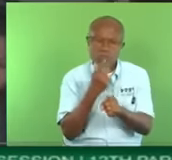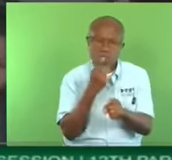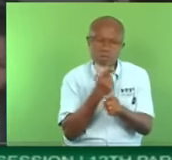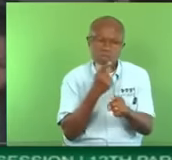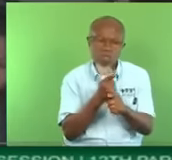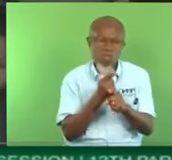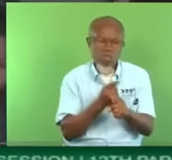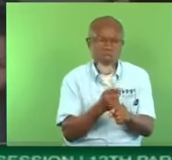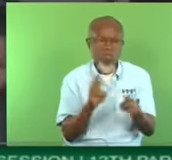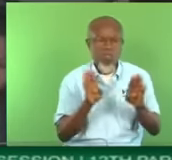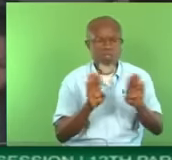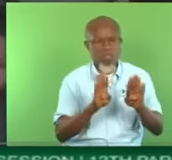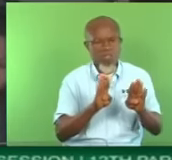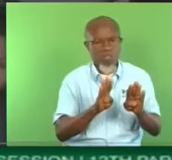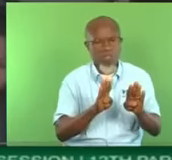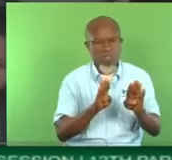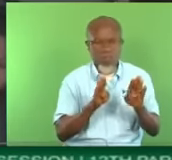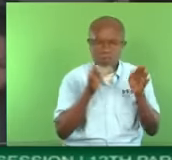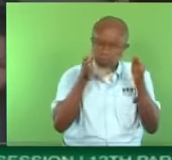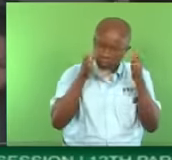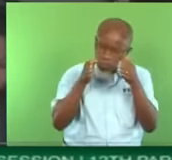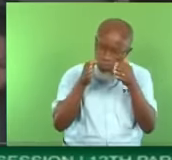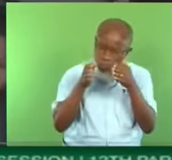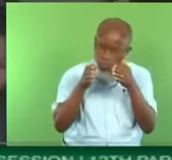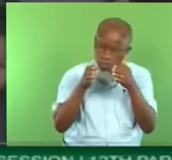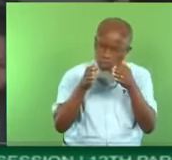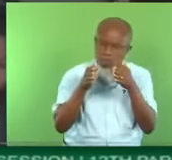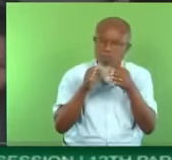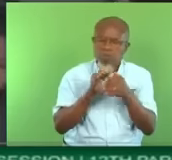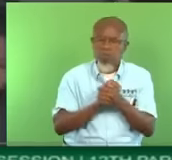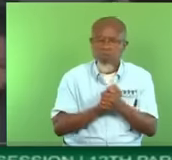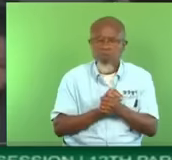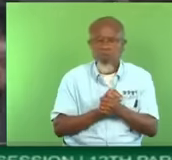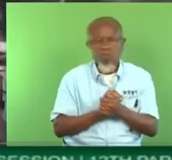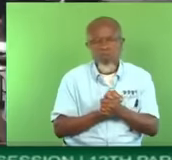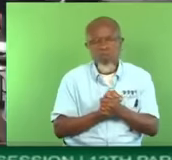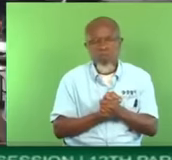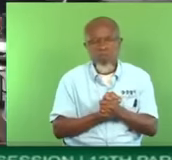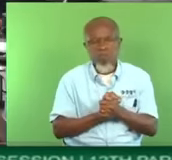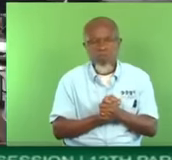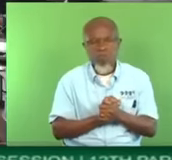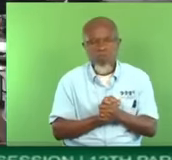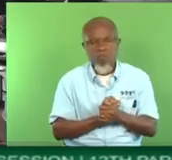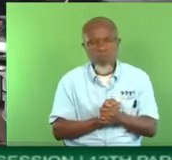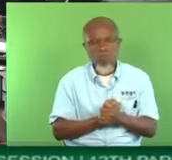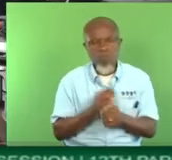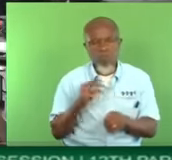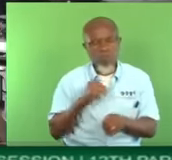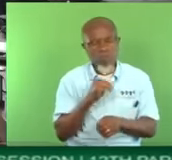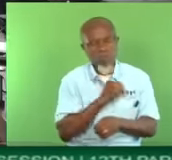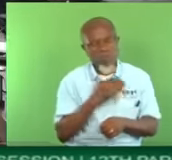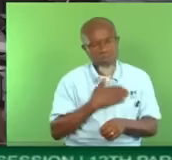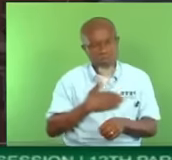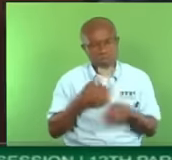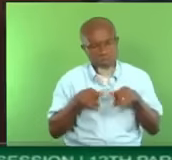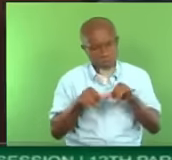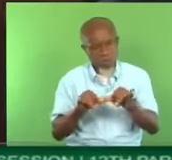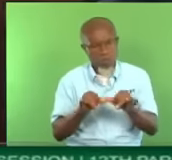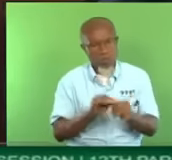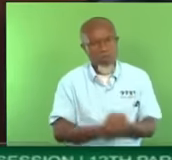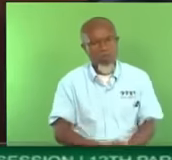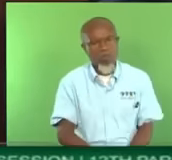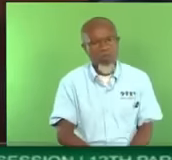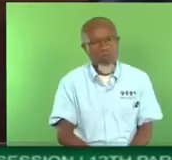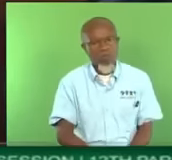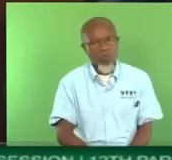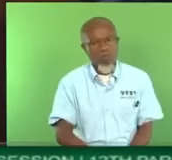Member for NAPRIMA, please. Please. Oropuch East. Thank you. So, Mr. Deputy Speaker, this speaks to a breach of fiduciary duties of